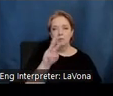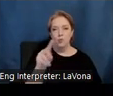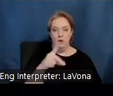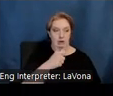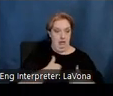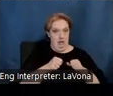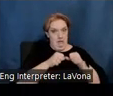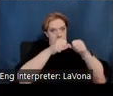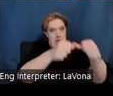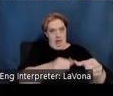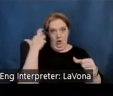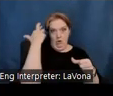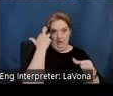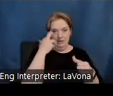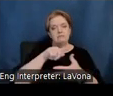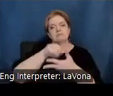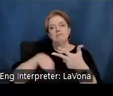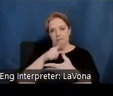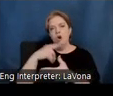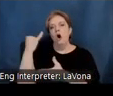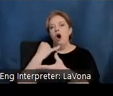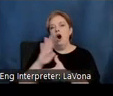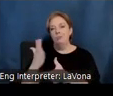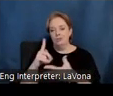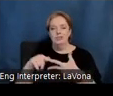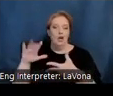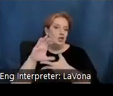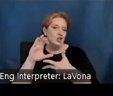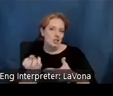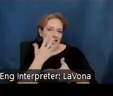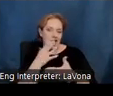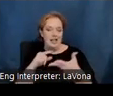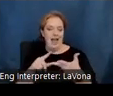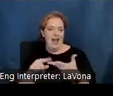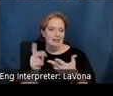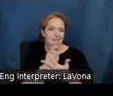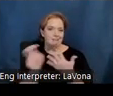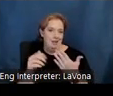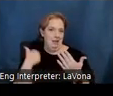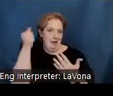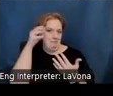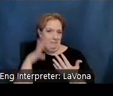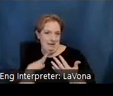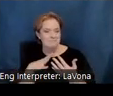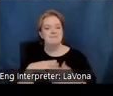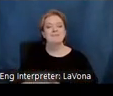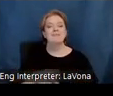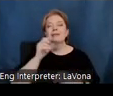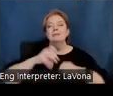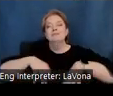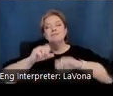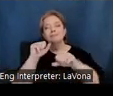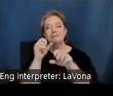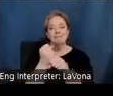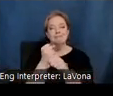chocolate and younger men. Take a tour of her studio, engage in a ceramics workshop, view the rotating